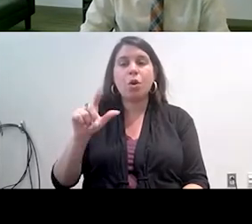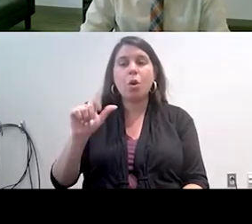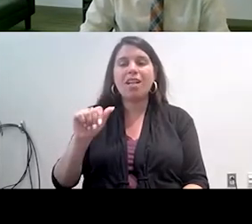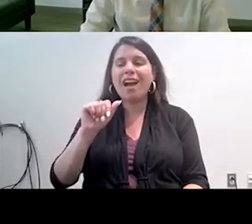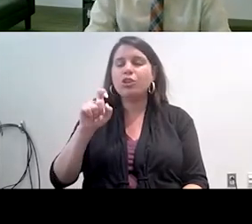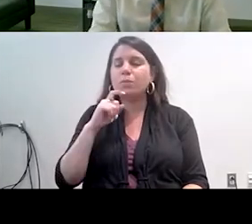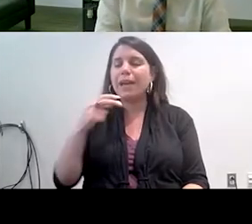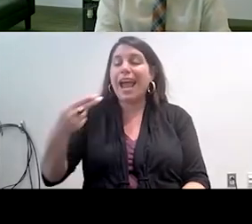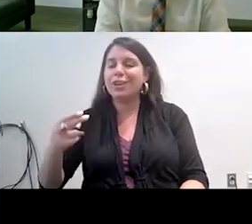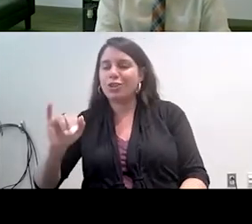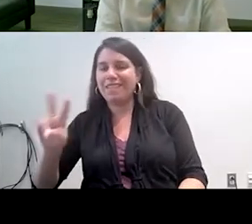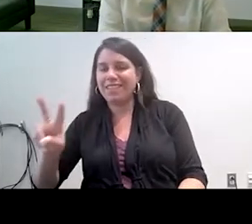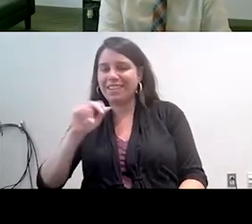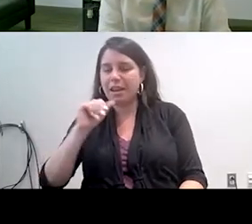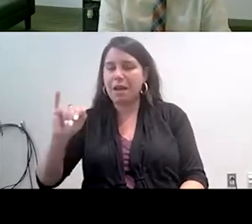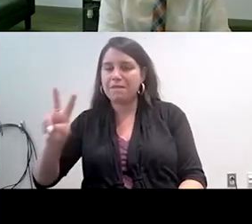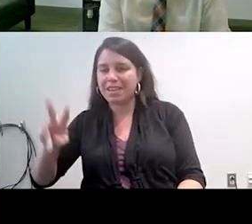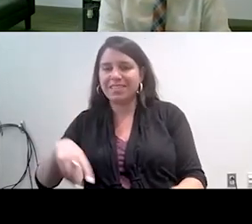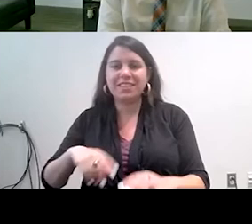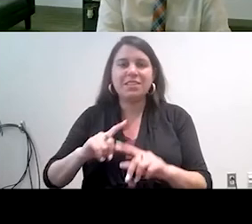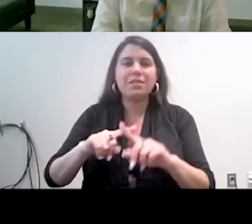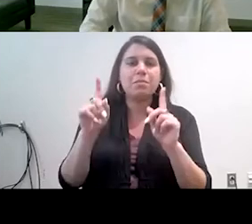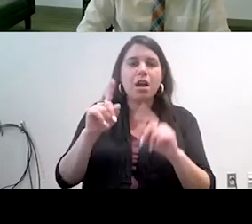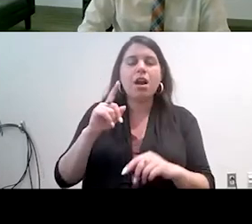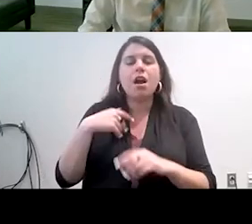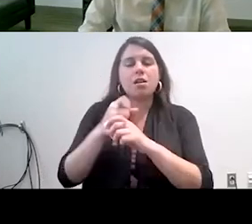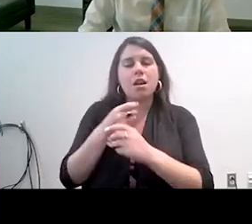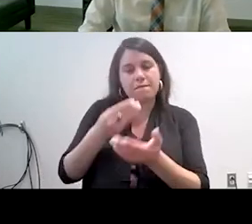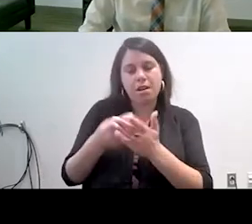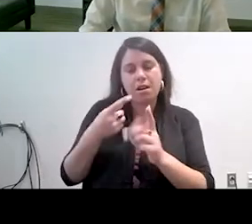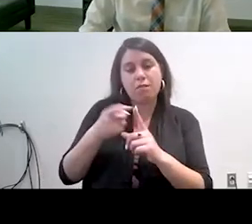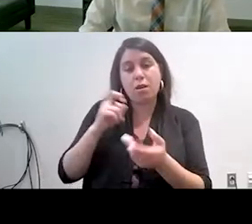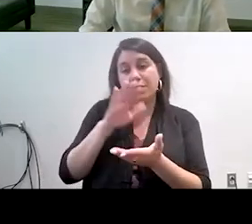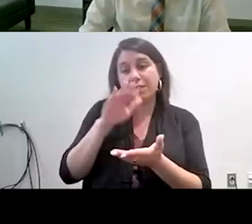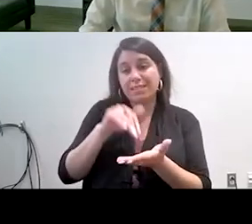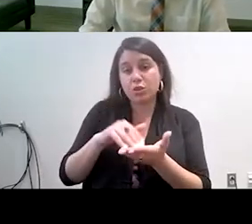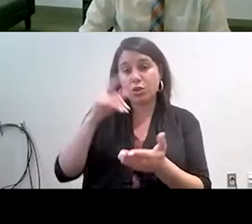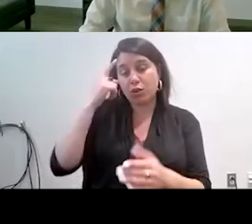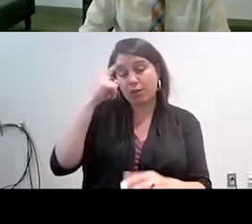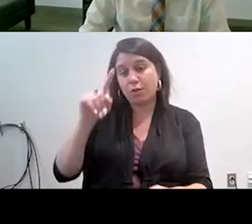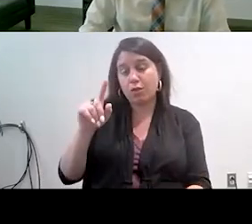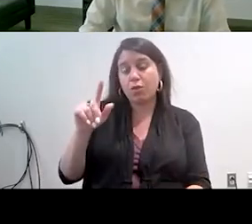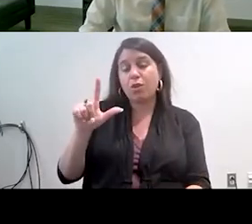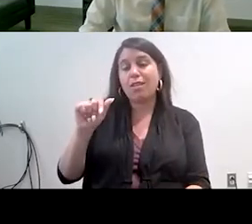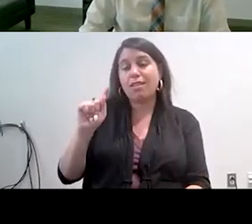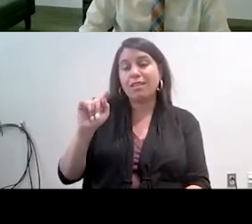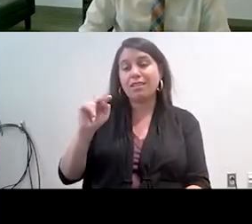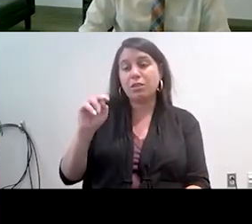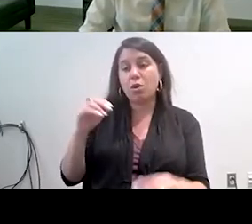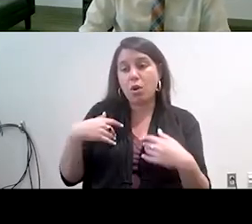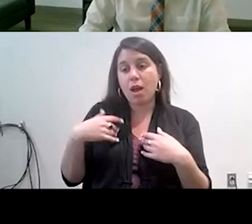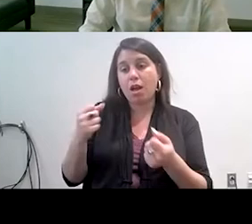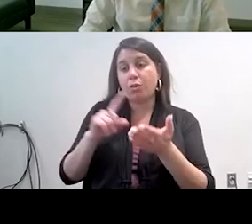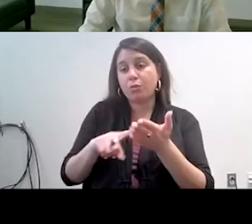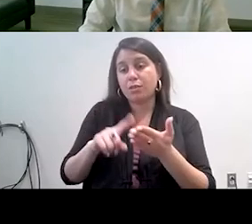another pilot study using funding from the Center on Latino Health Research